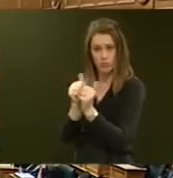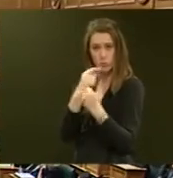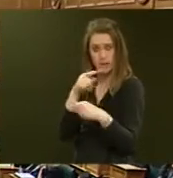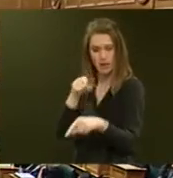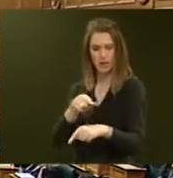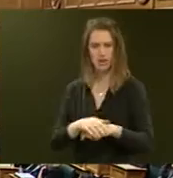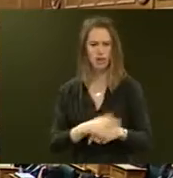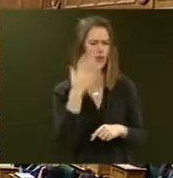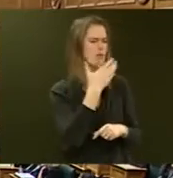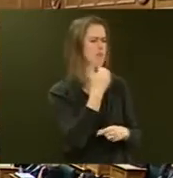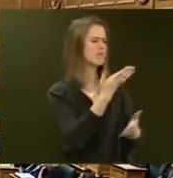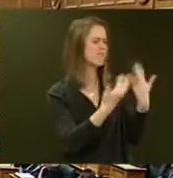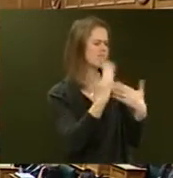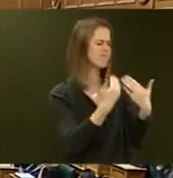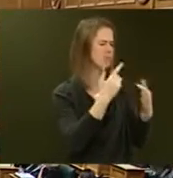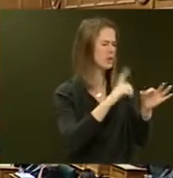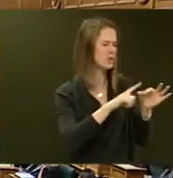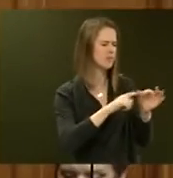Sorry, Mr Speaker, could you repeat the question?